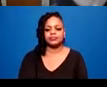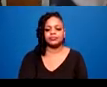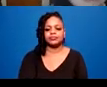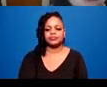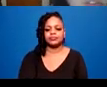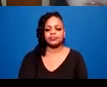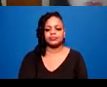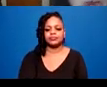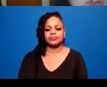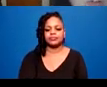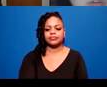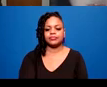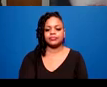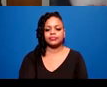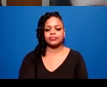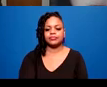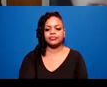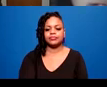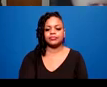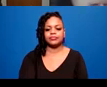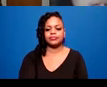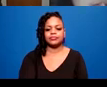Let me try to resolve it somehow.